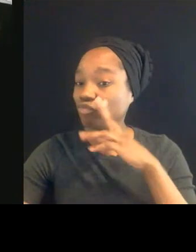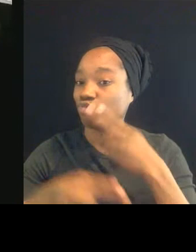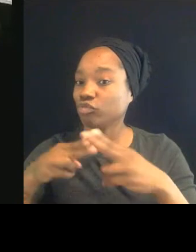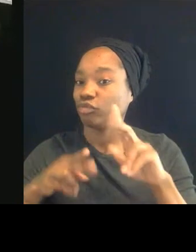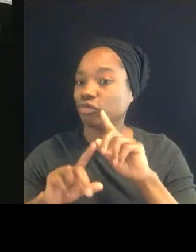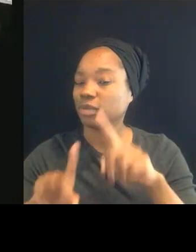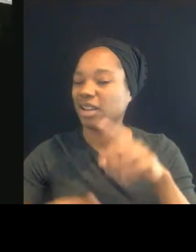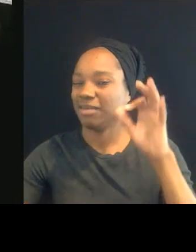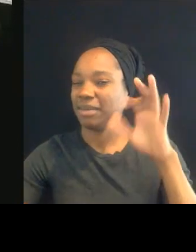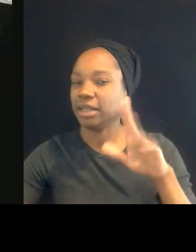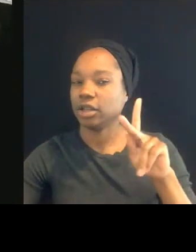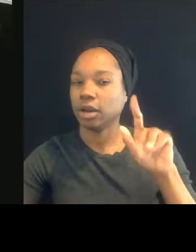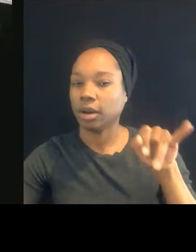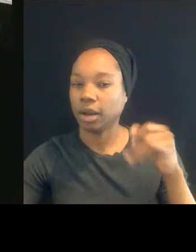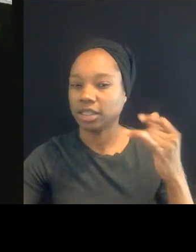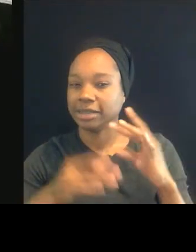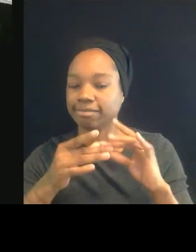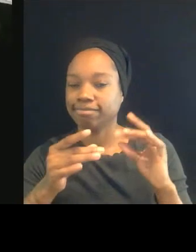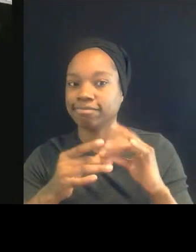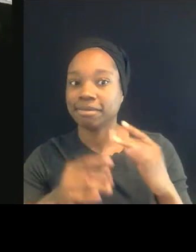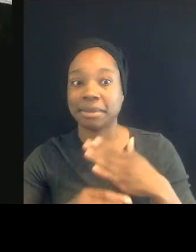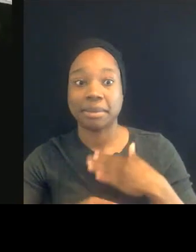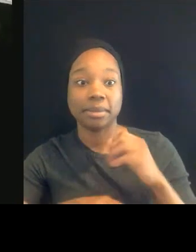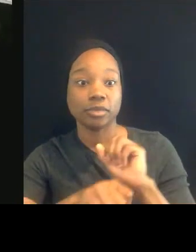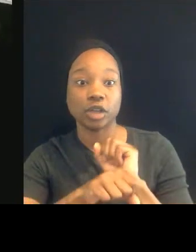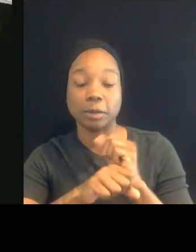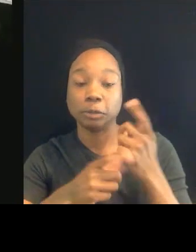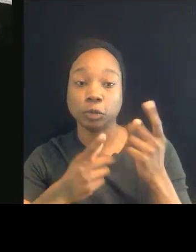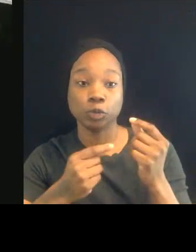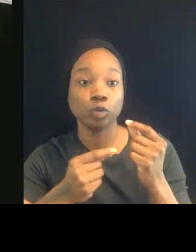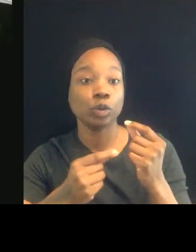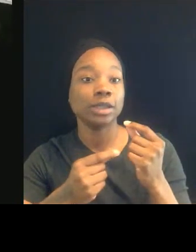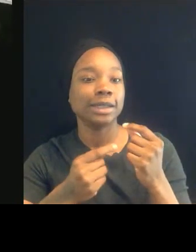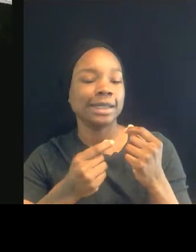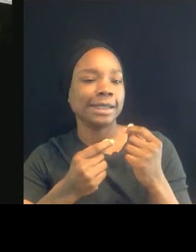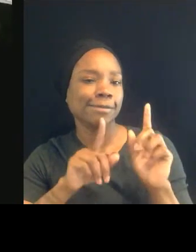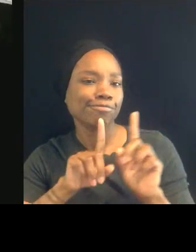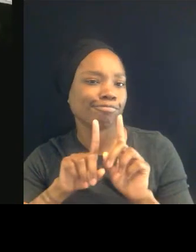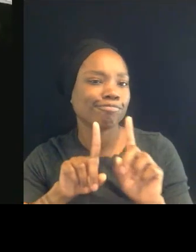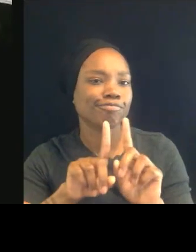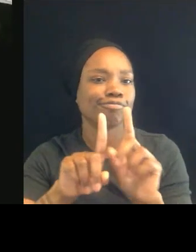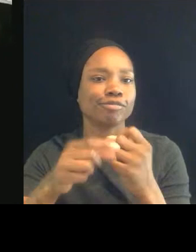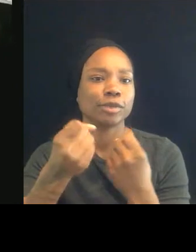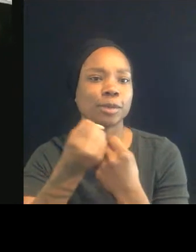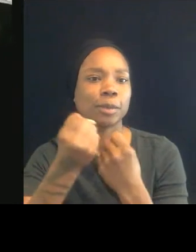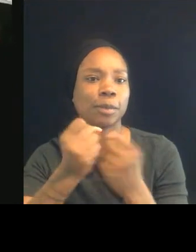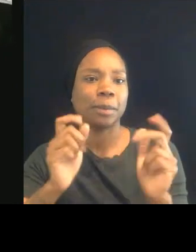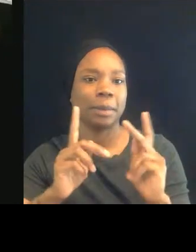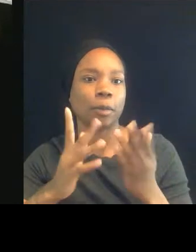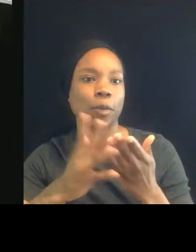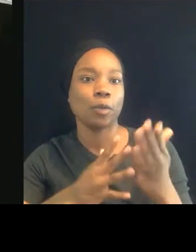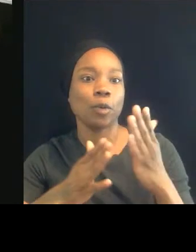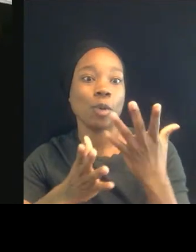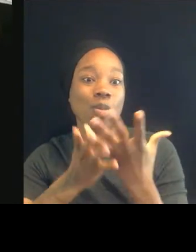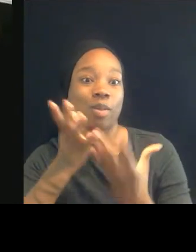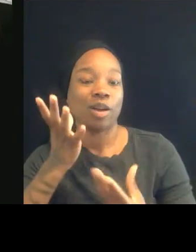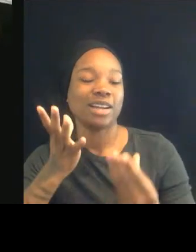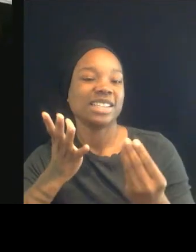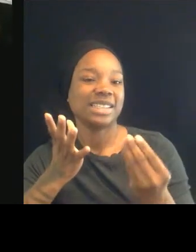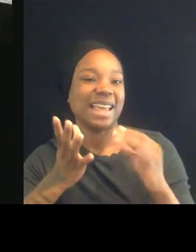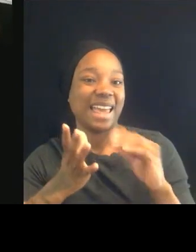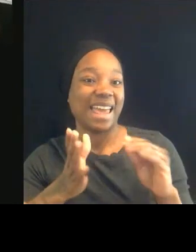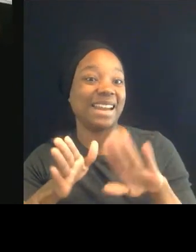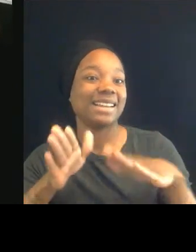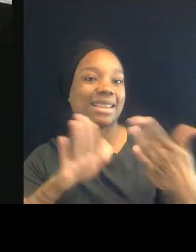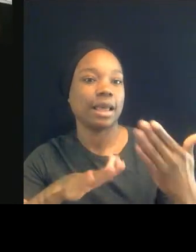through loss, and especially through the dying process. And being a pastor in New York